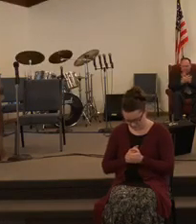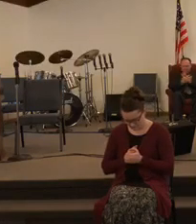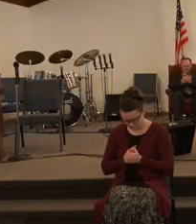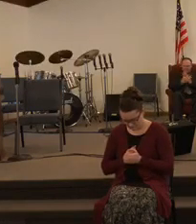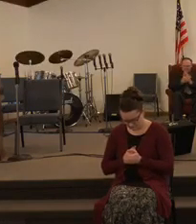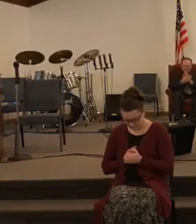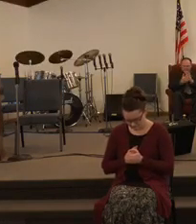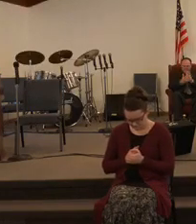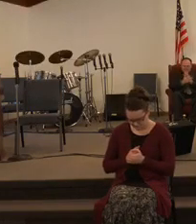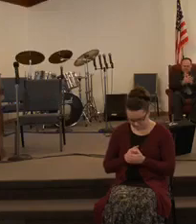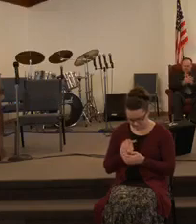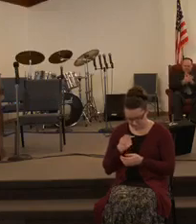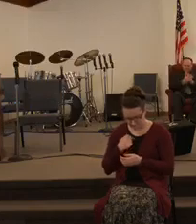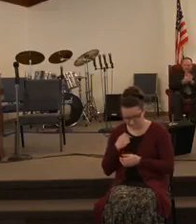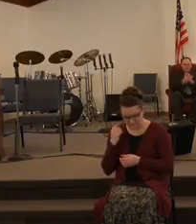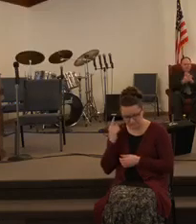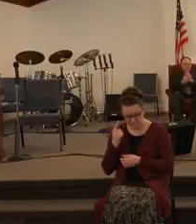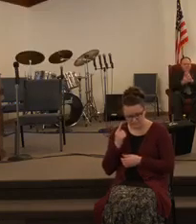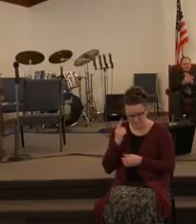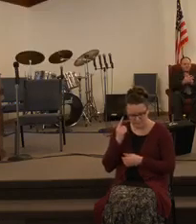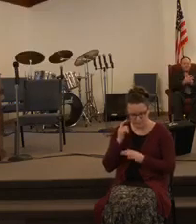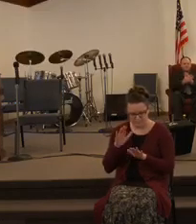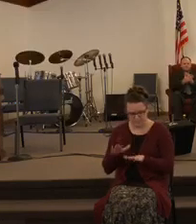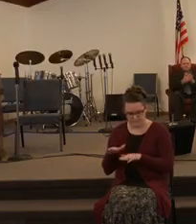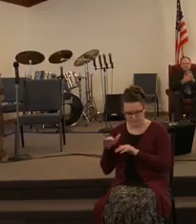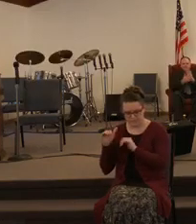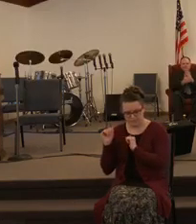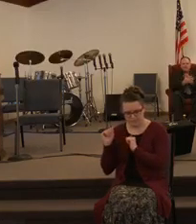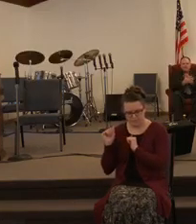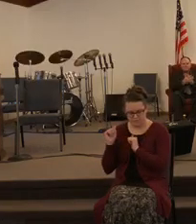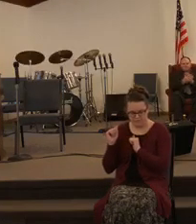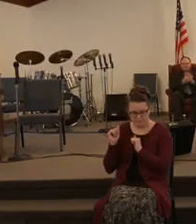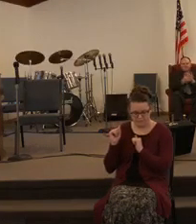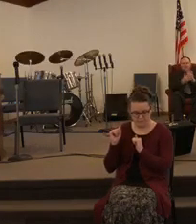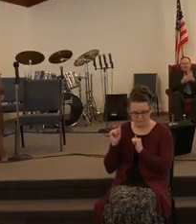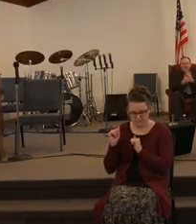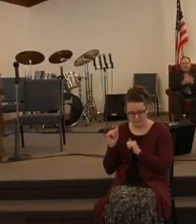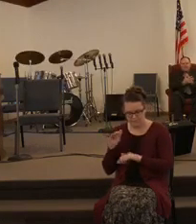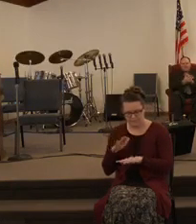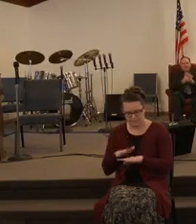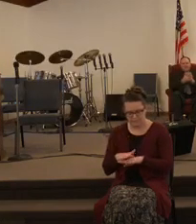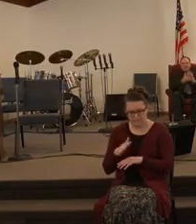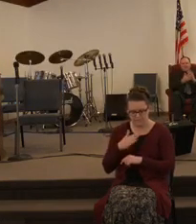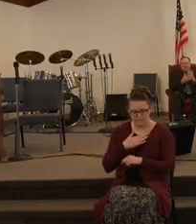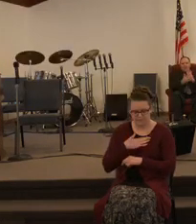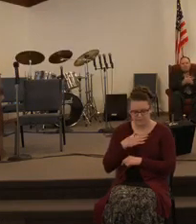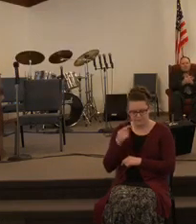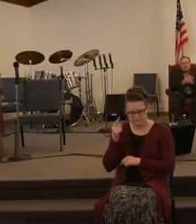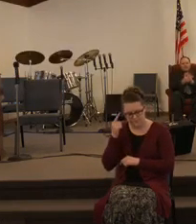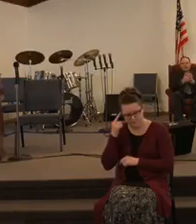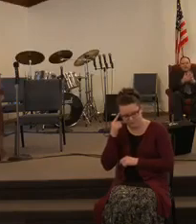I Maybe I'll come Oh, I